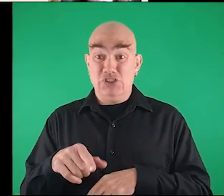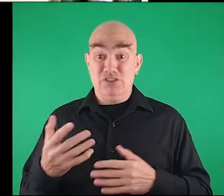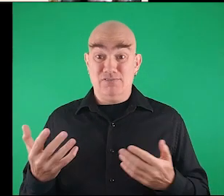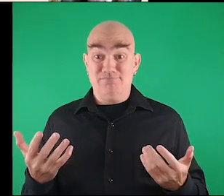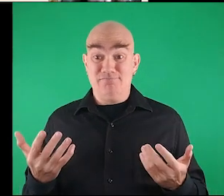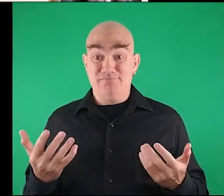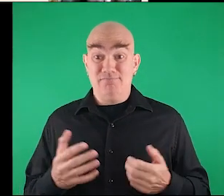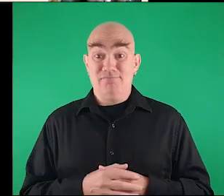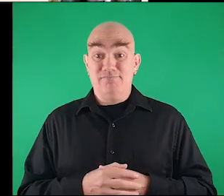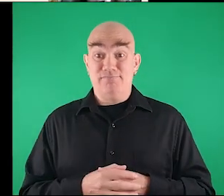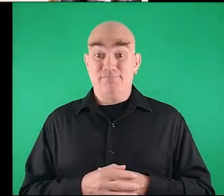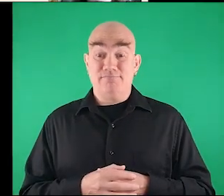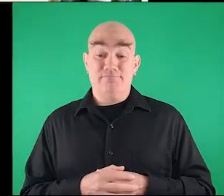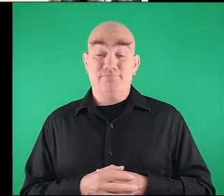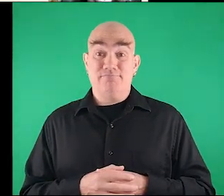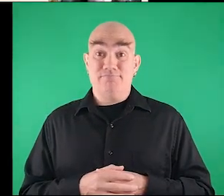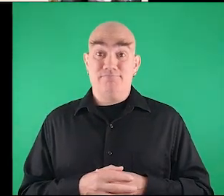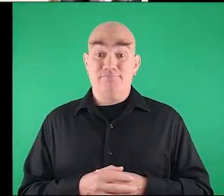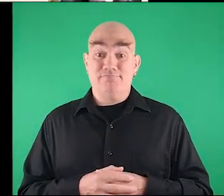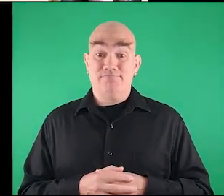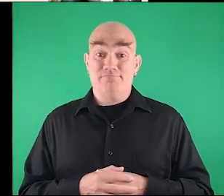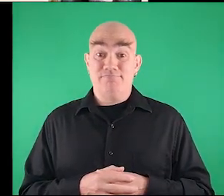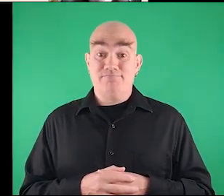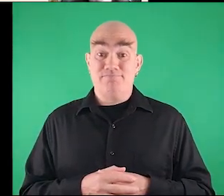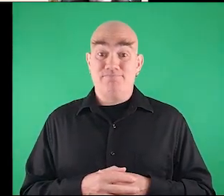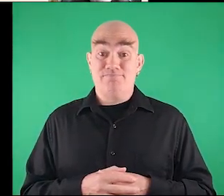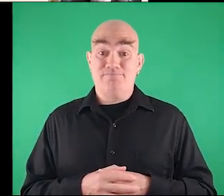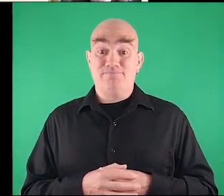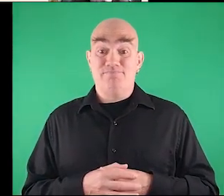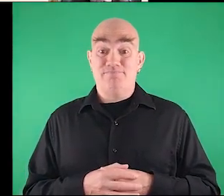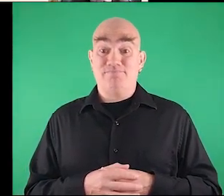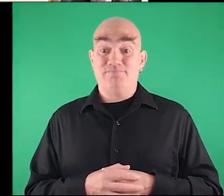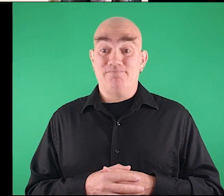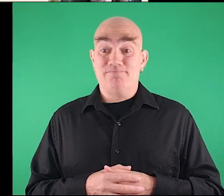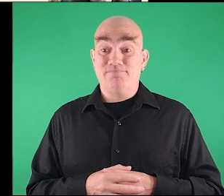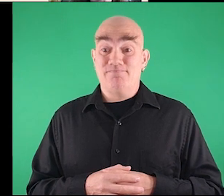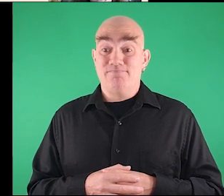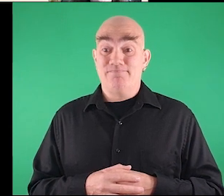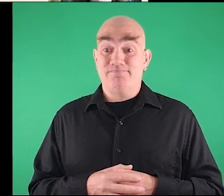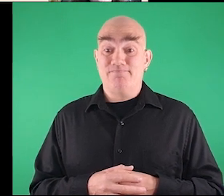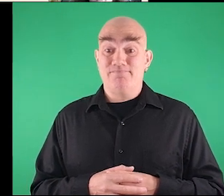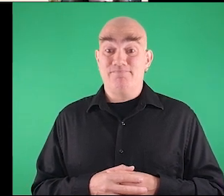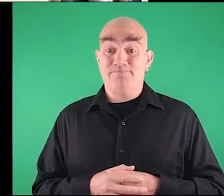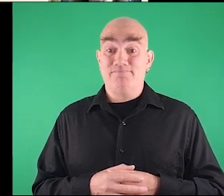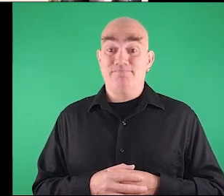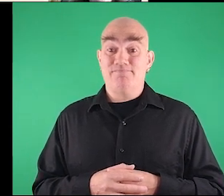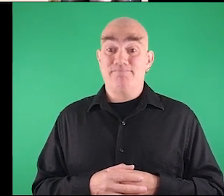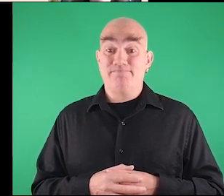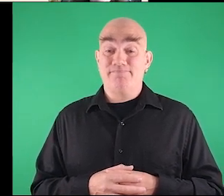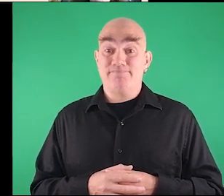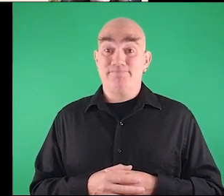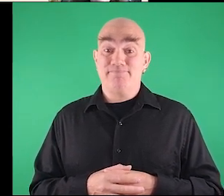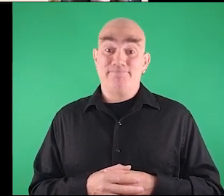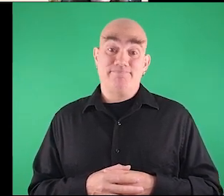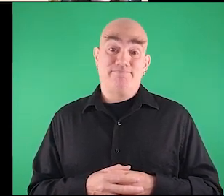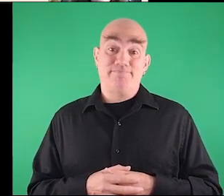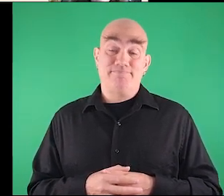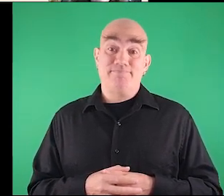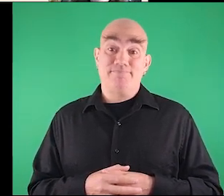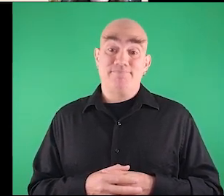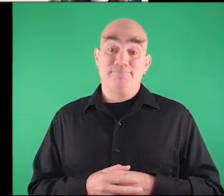route uh exclusive um cycle route near the beach